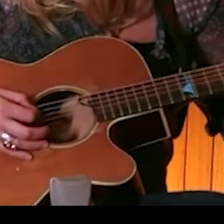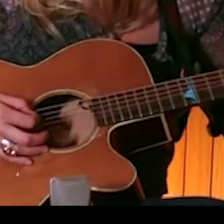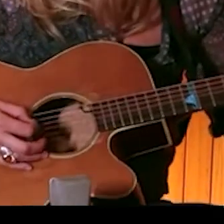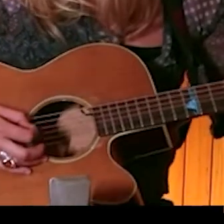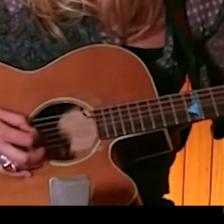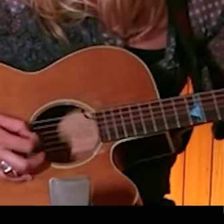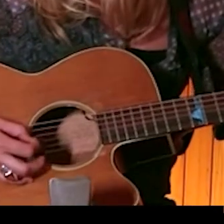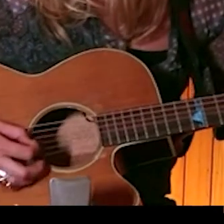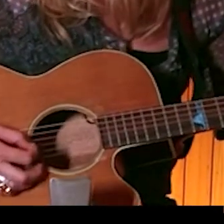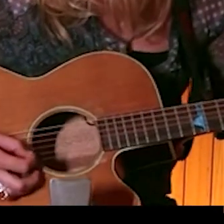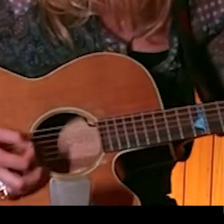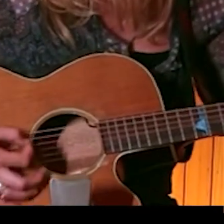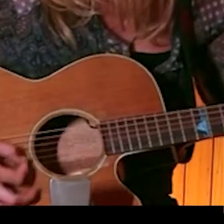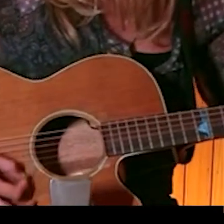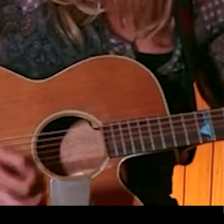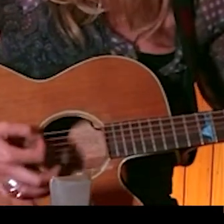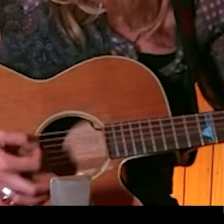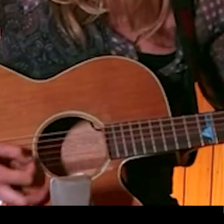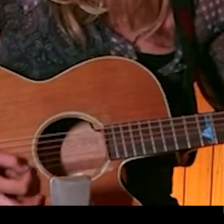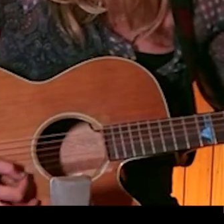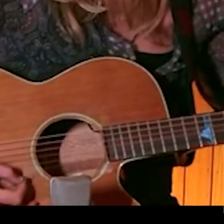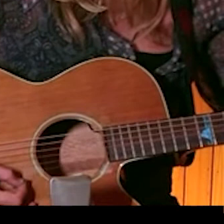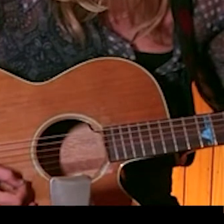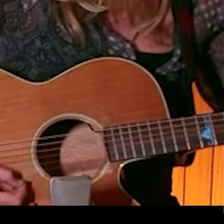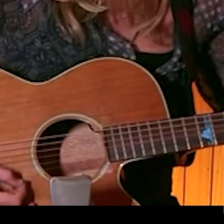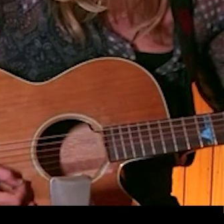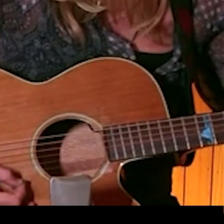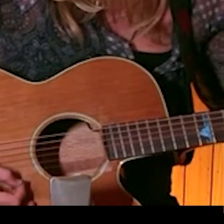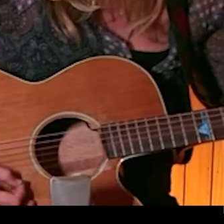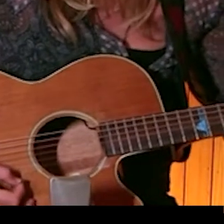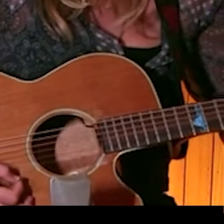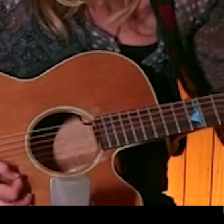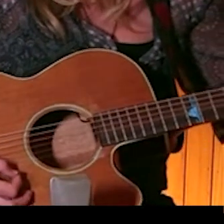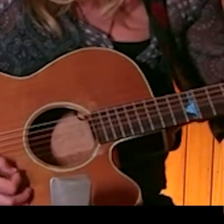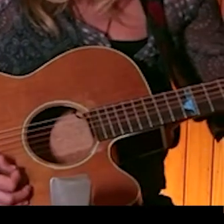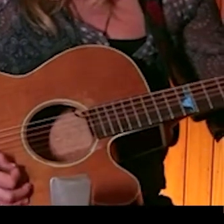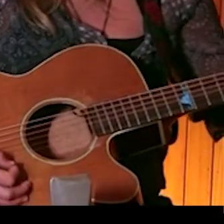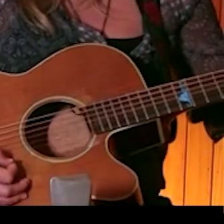-da Thank you.